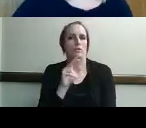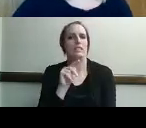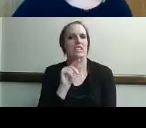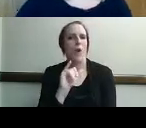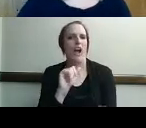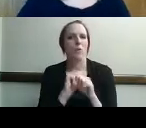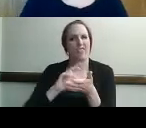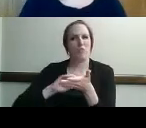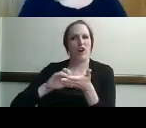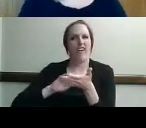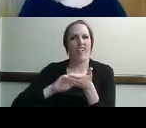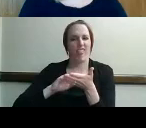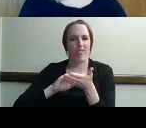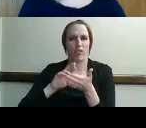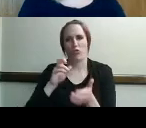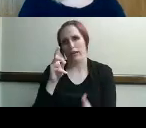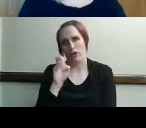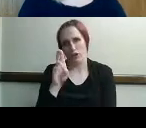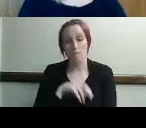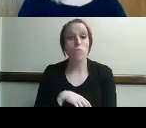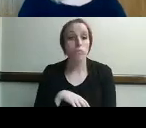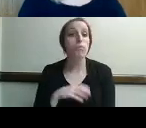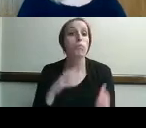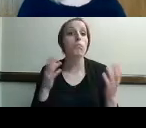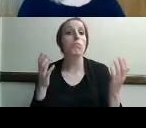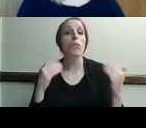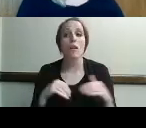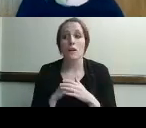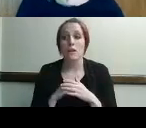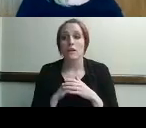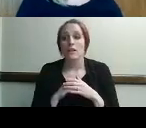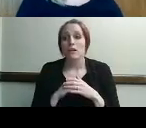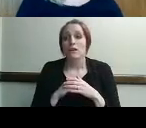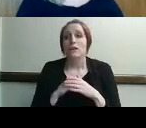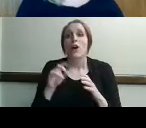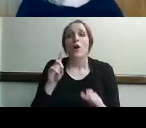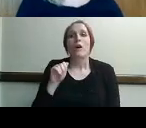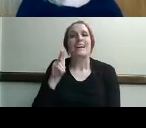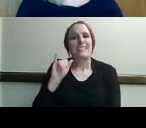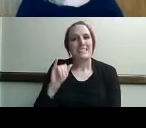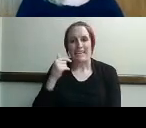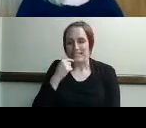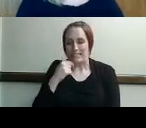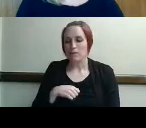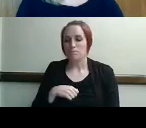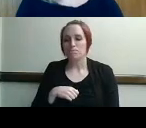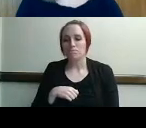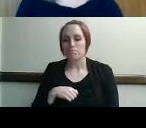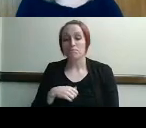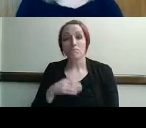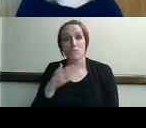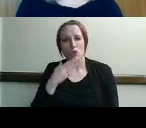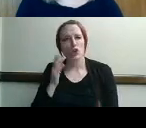that's a good point deanne because you can't you can